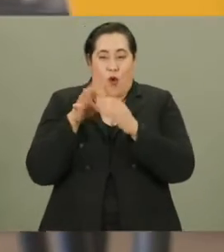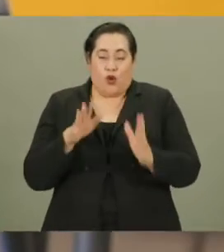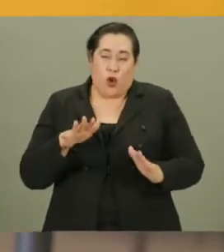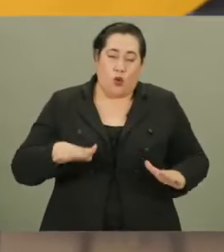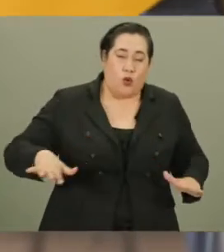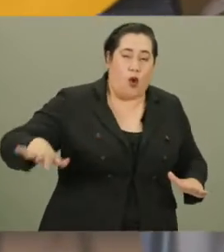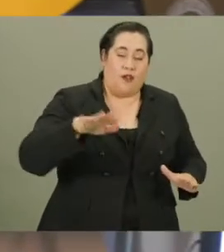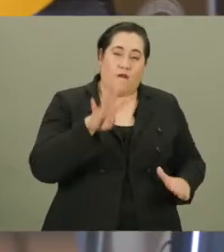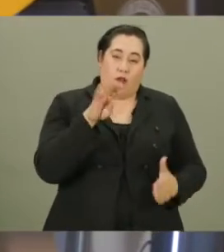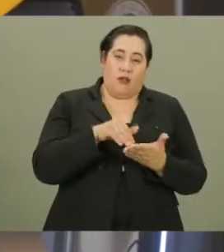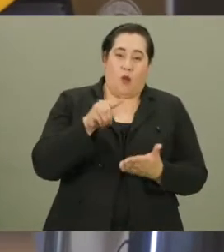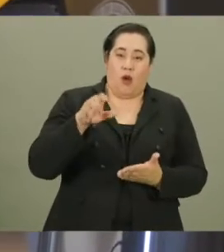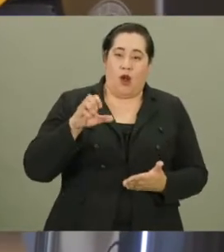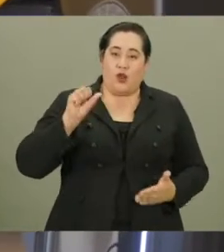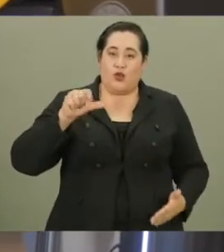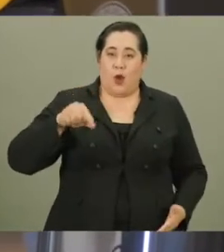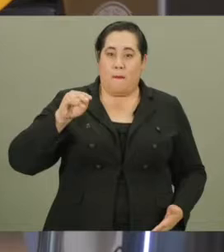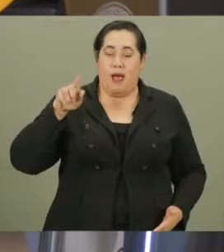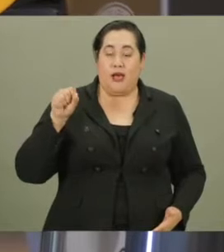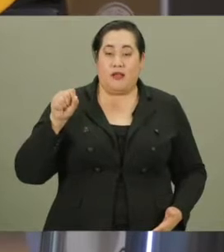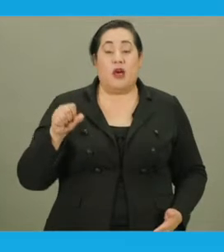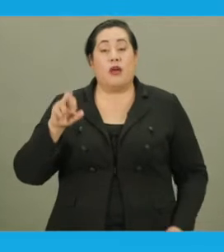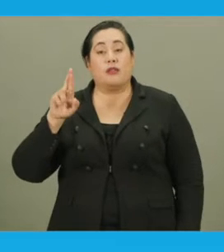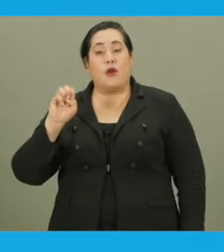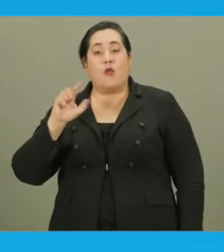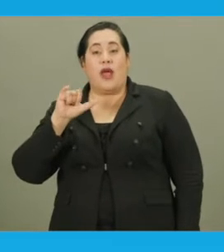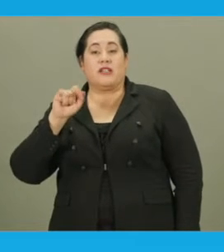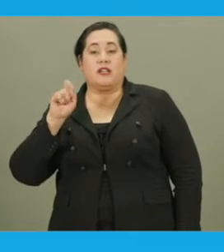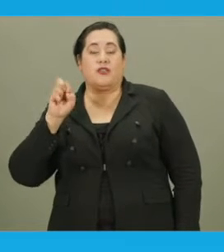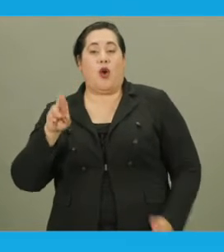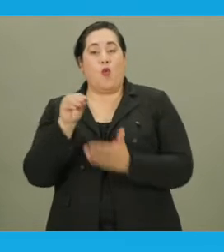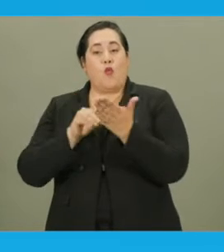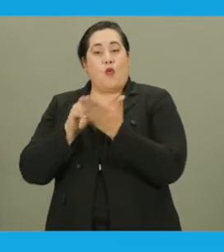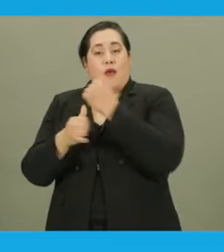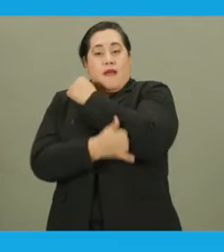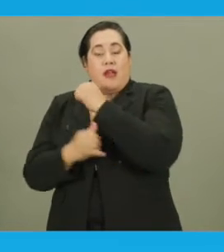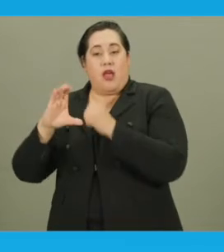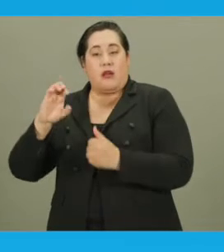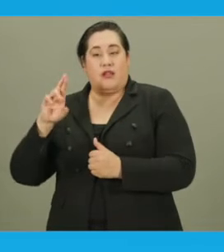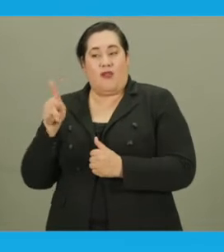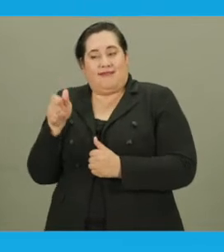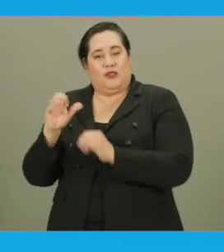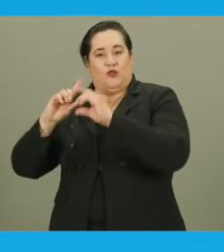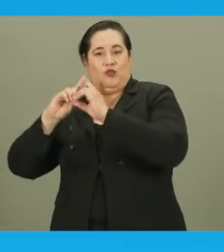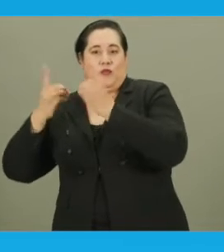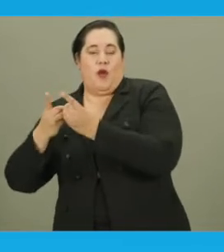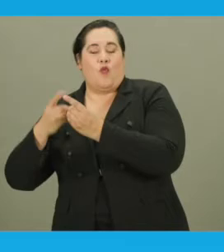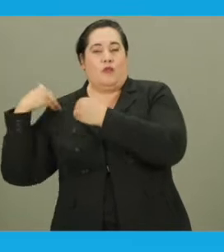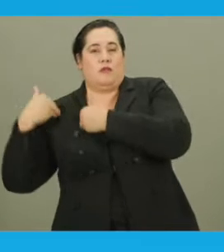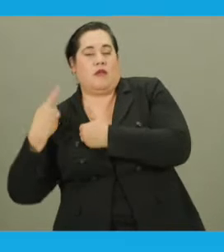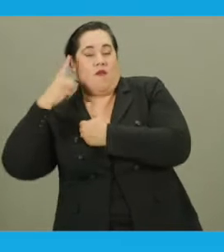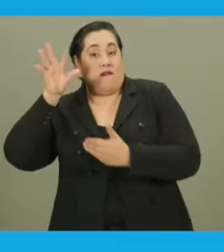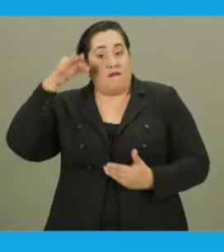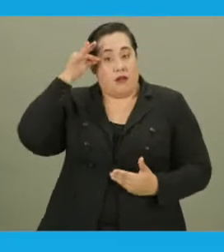voters across 4,100 square miles. The Registrar-Recorder County Clerk is the department responsible for conducting